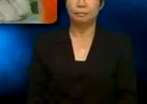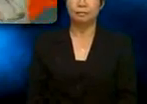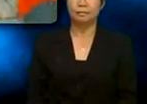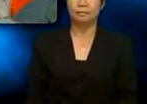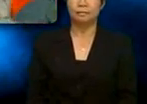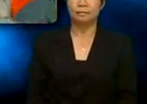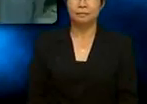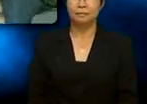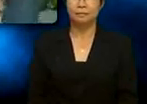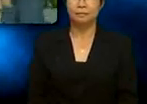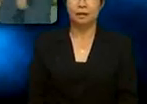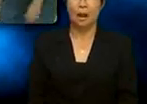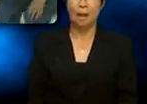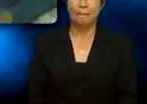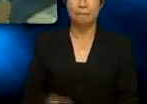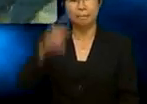Hi.